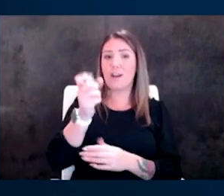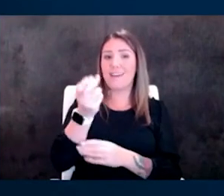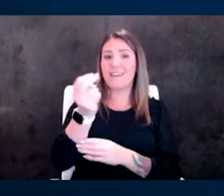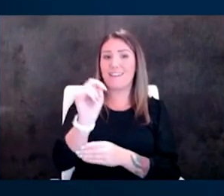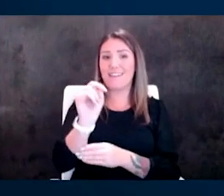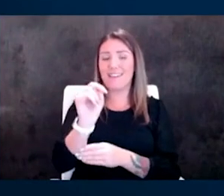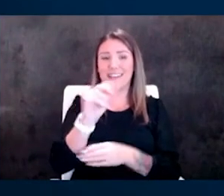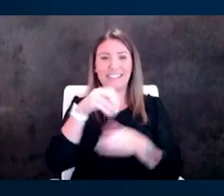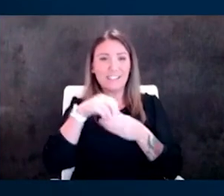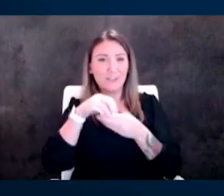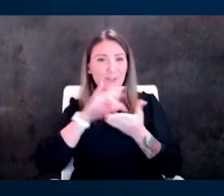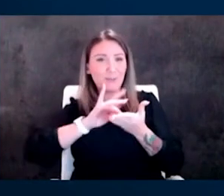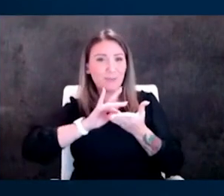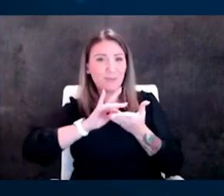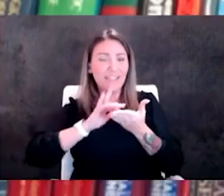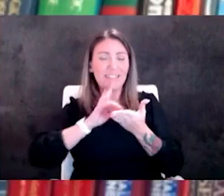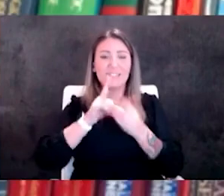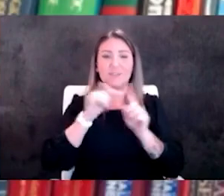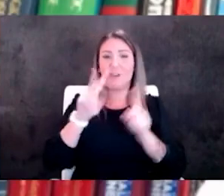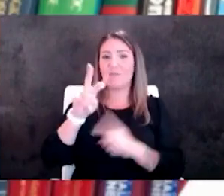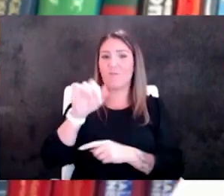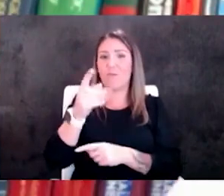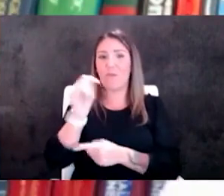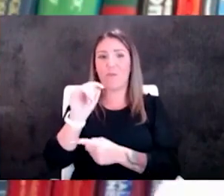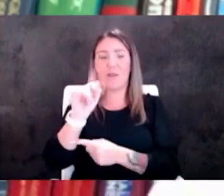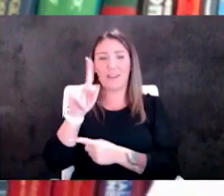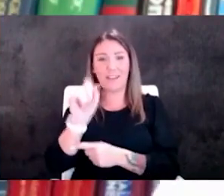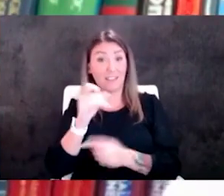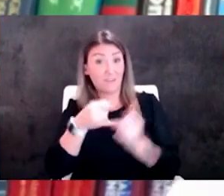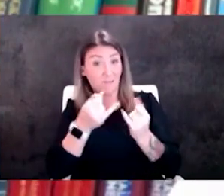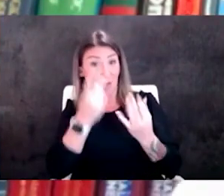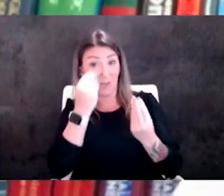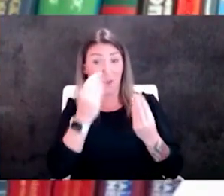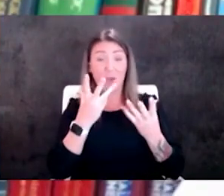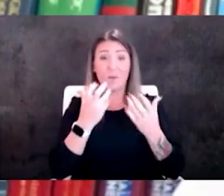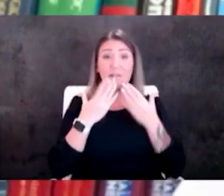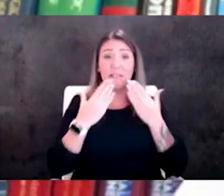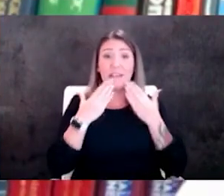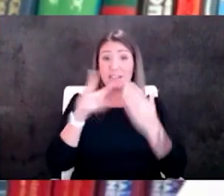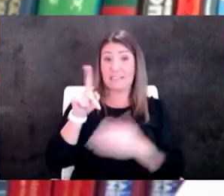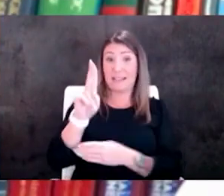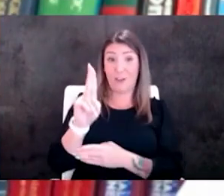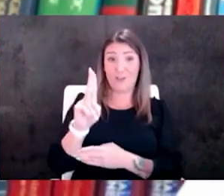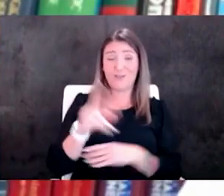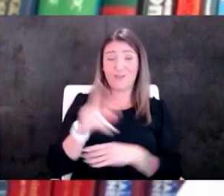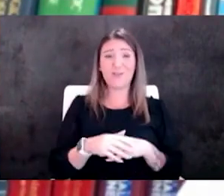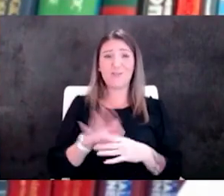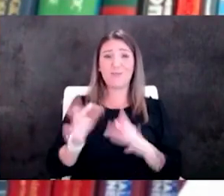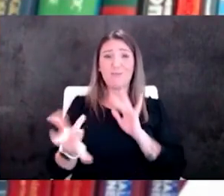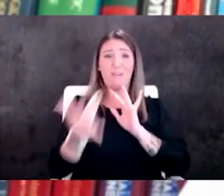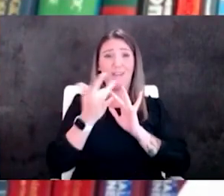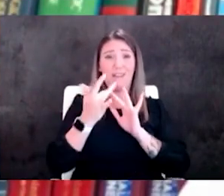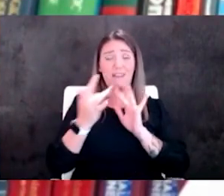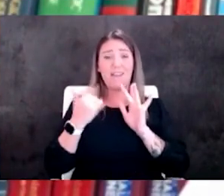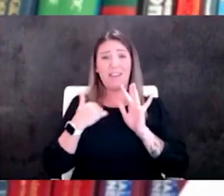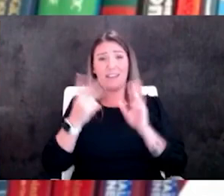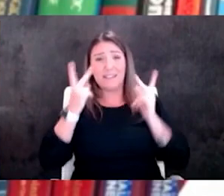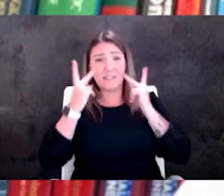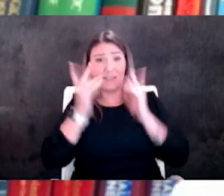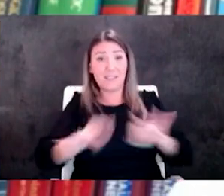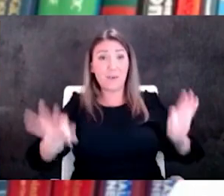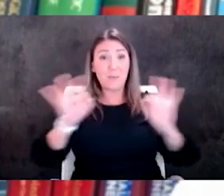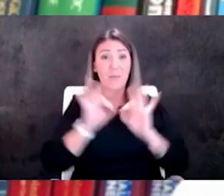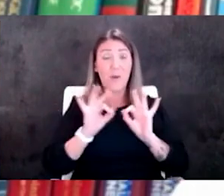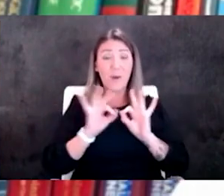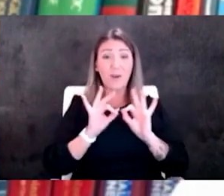boy kansas final thoughts well i just i want to thank you for reaching out and and seeing the importance of